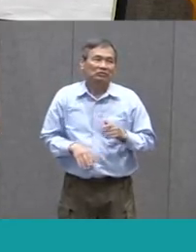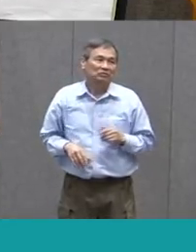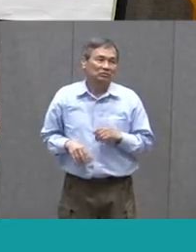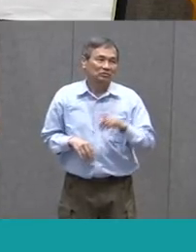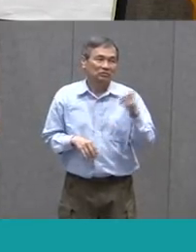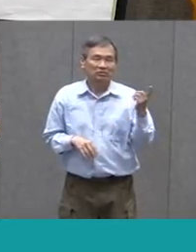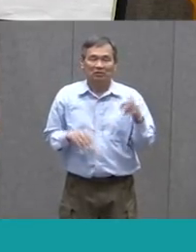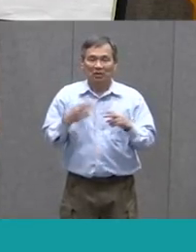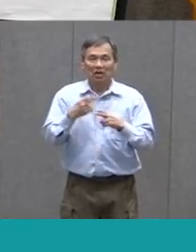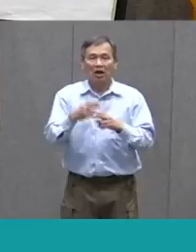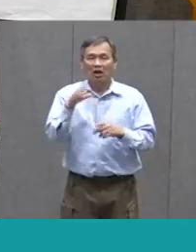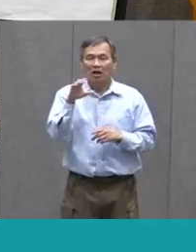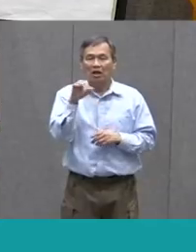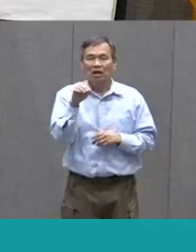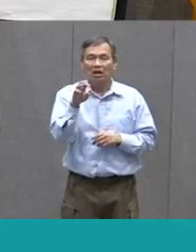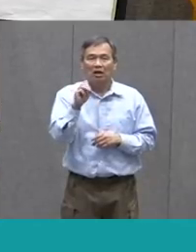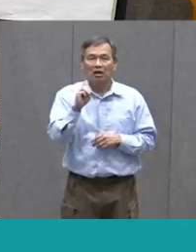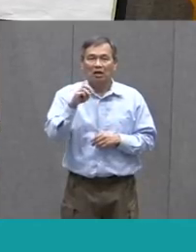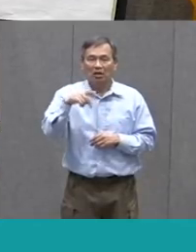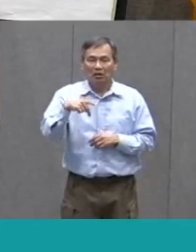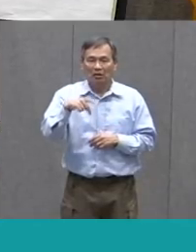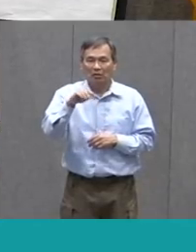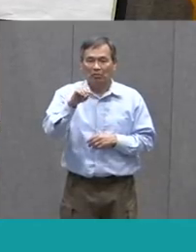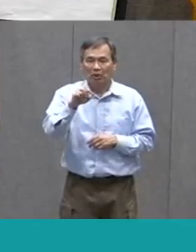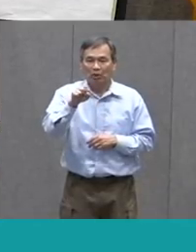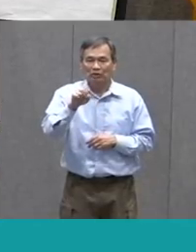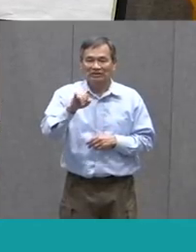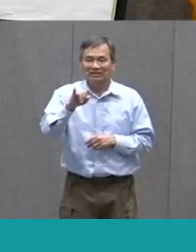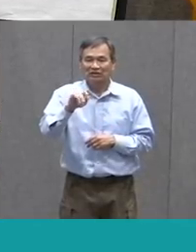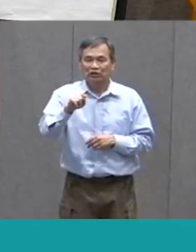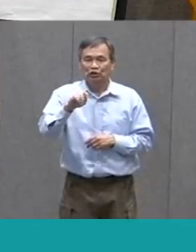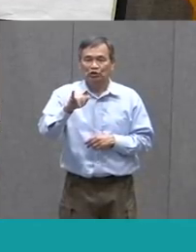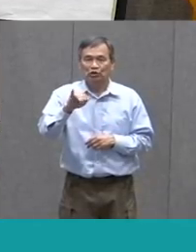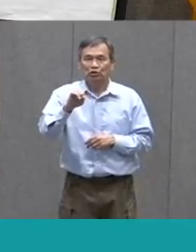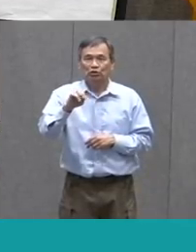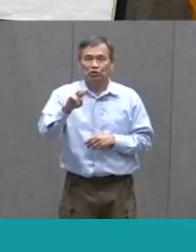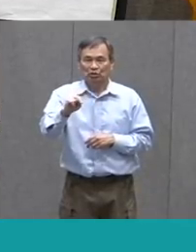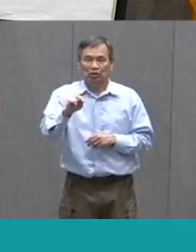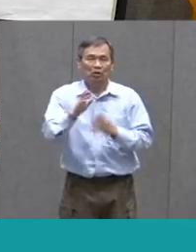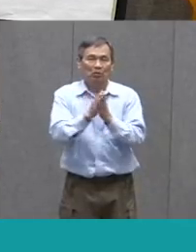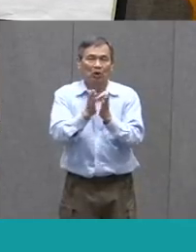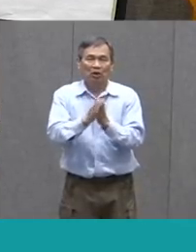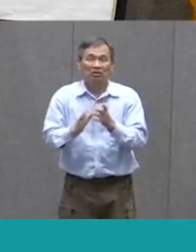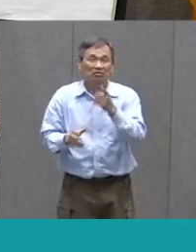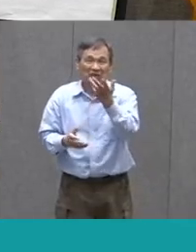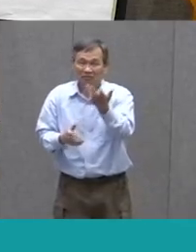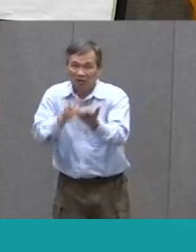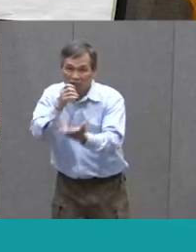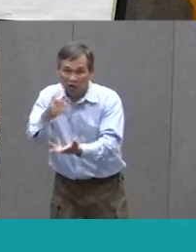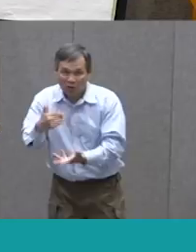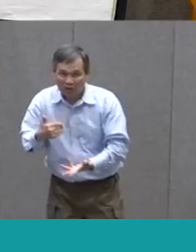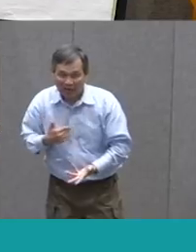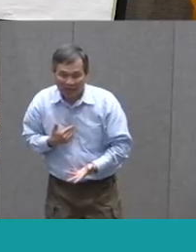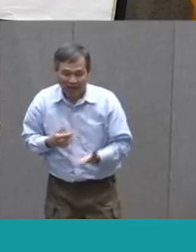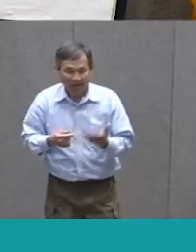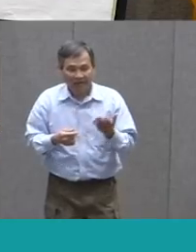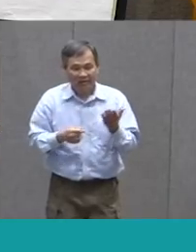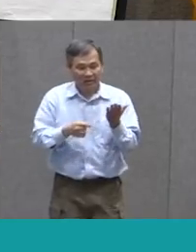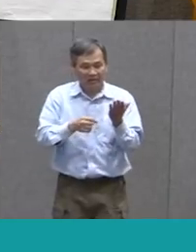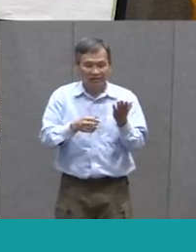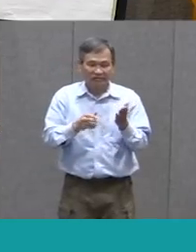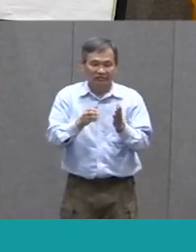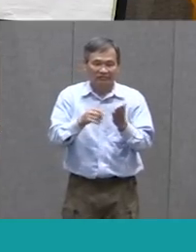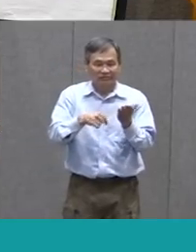Kinds Of Places That Sell Paper Products Or Pens And Scissors And That Kind Of Thing If You Don't Have A Spiral Or